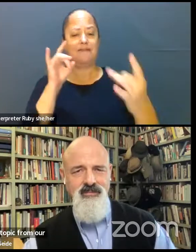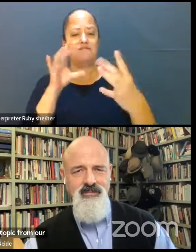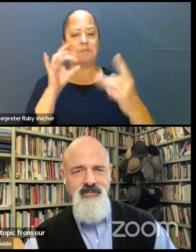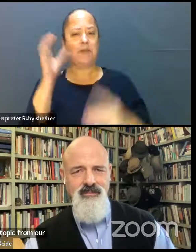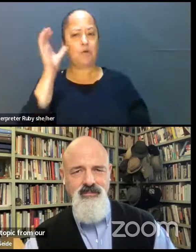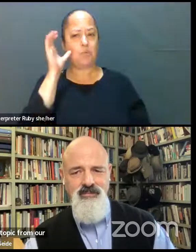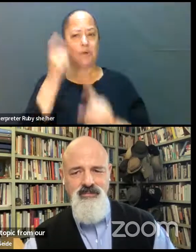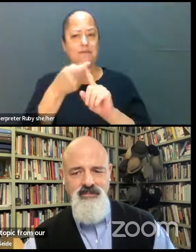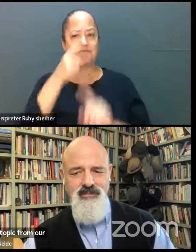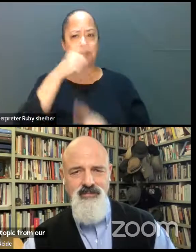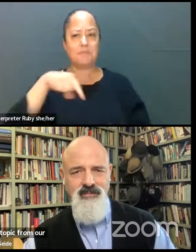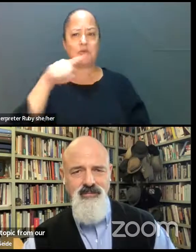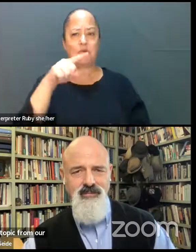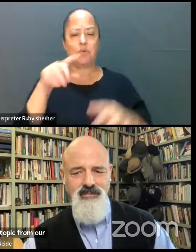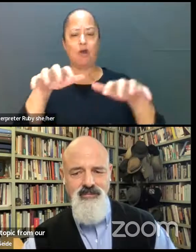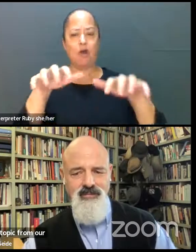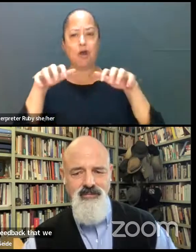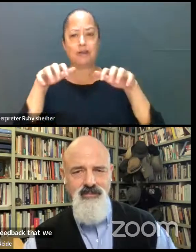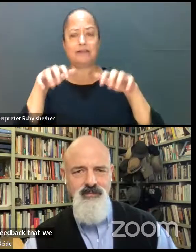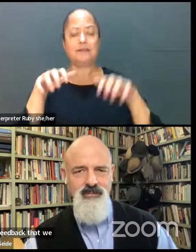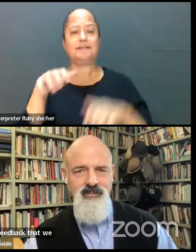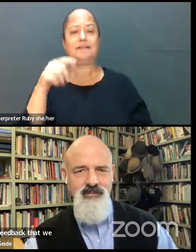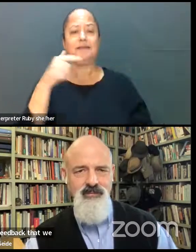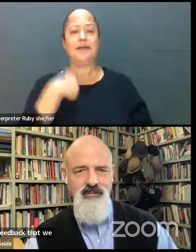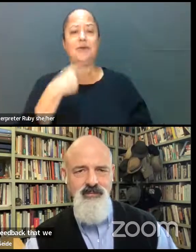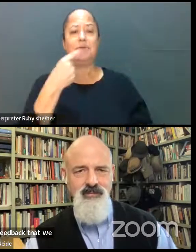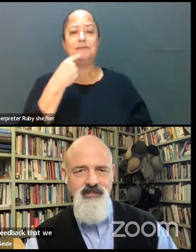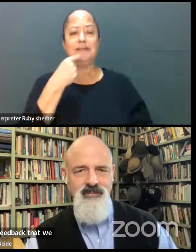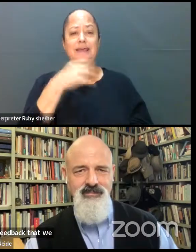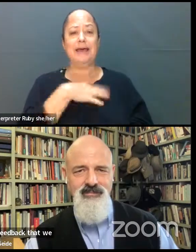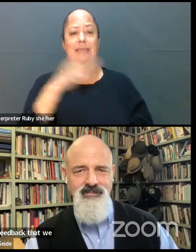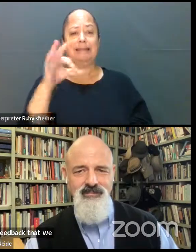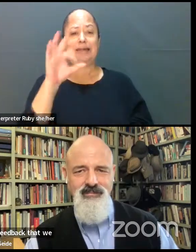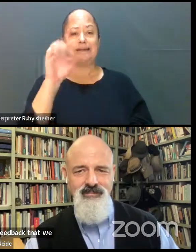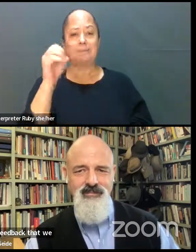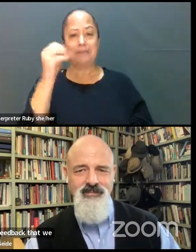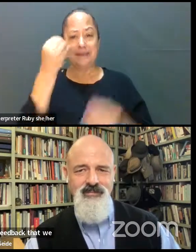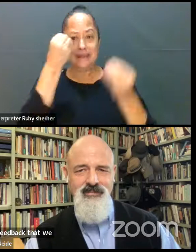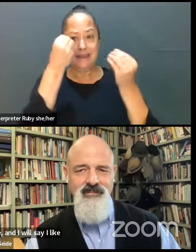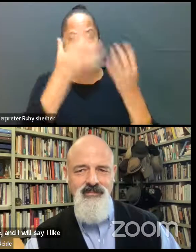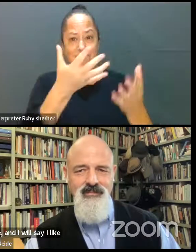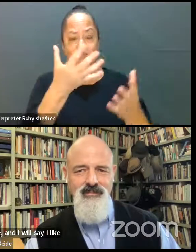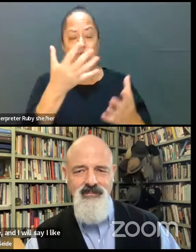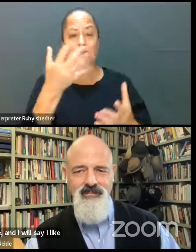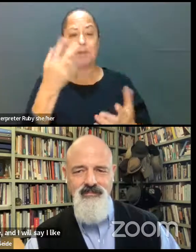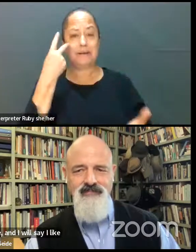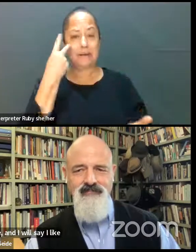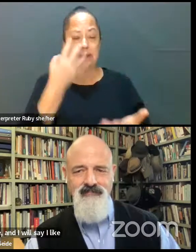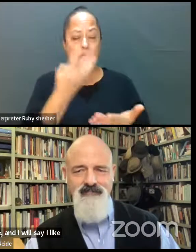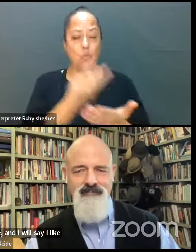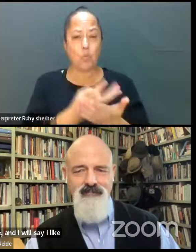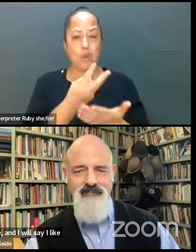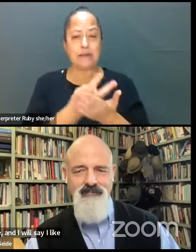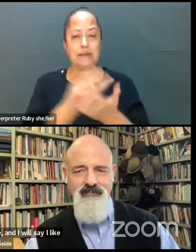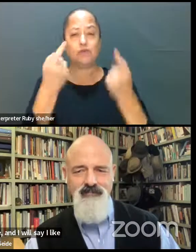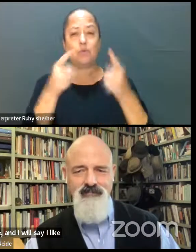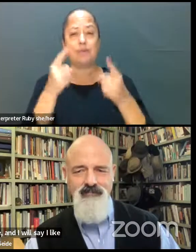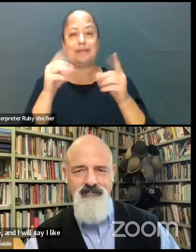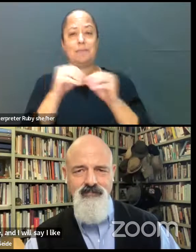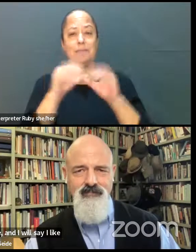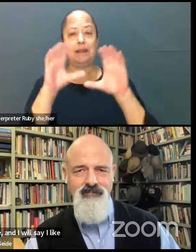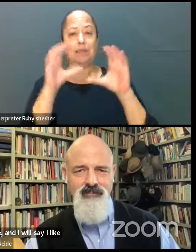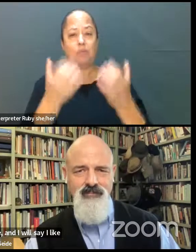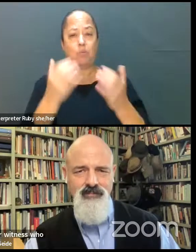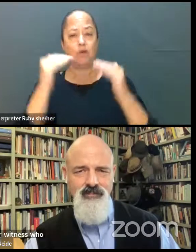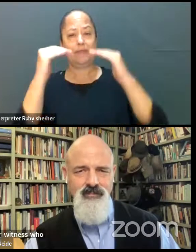you all, our audience. And I will say I like to be informed and to bear witness to what's happening in the world and the injustices